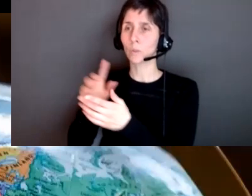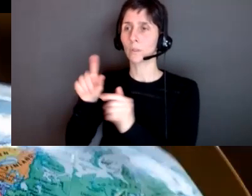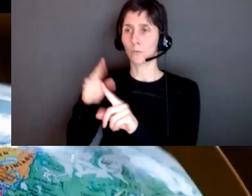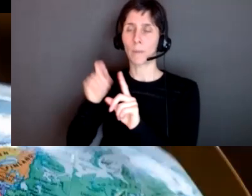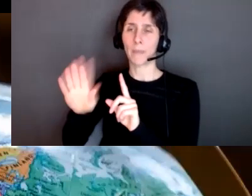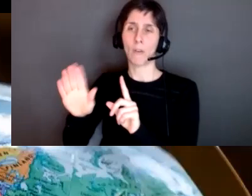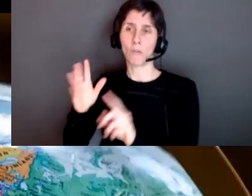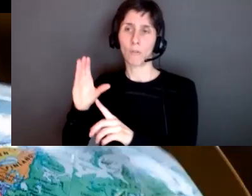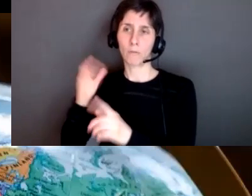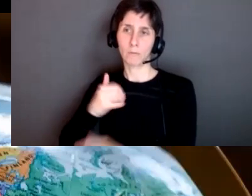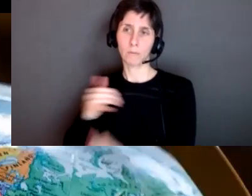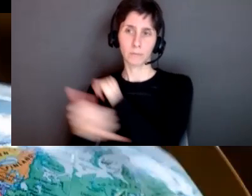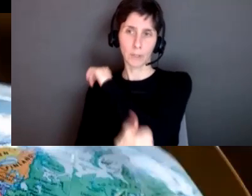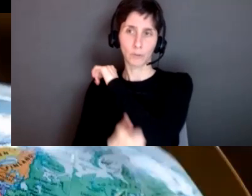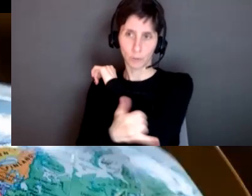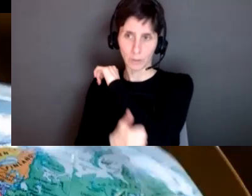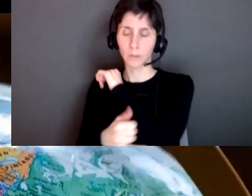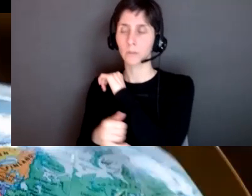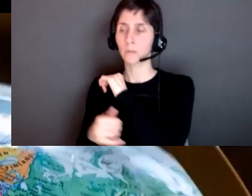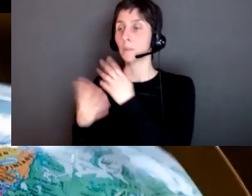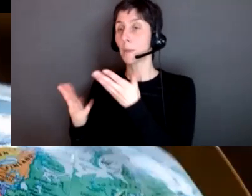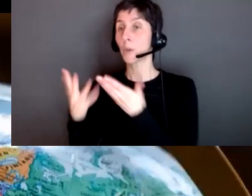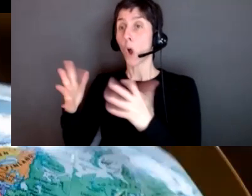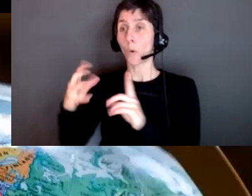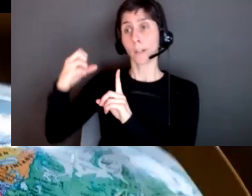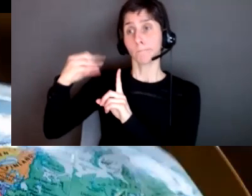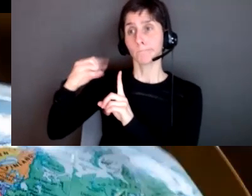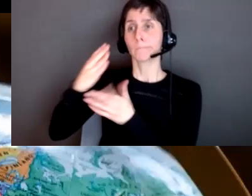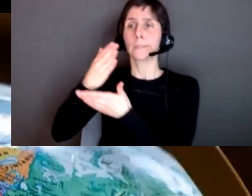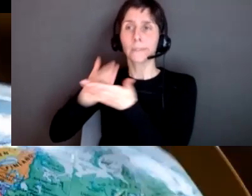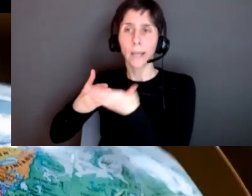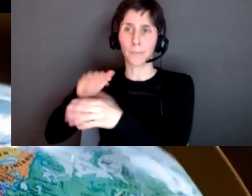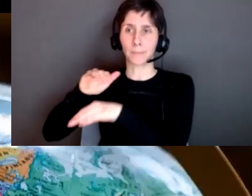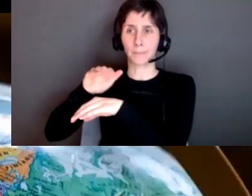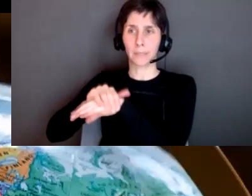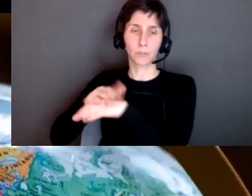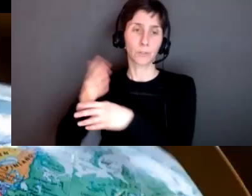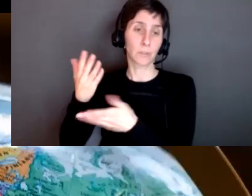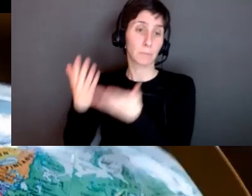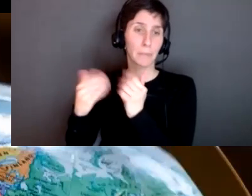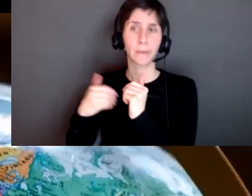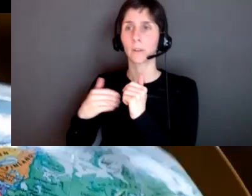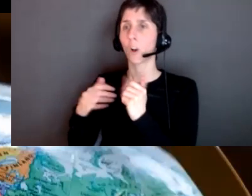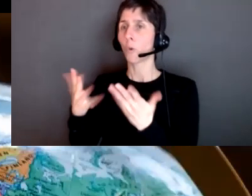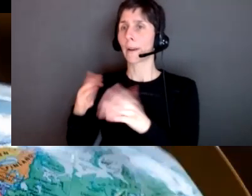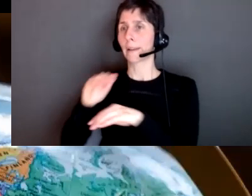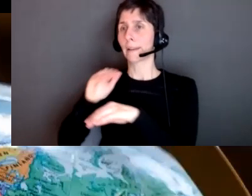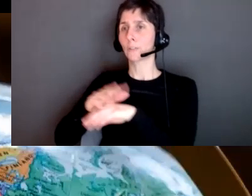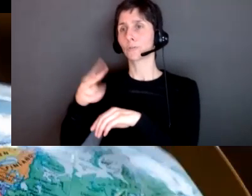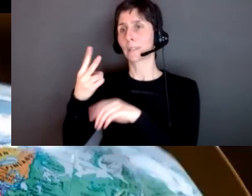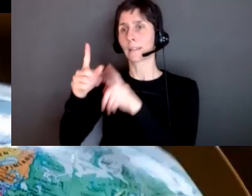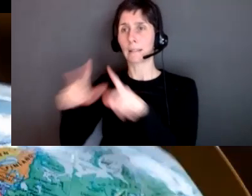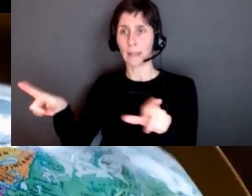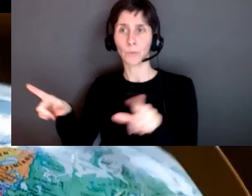also they maybe already had to have some knowledge of english like they have uh you know english as a second language in their